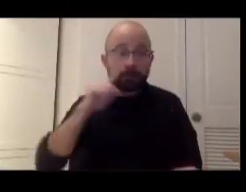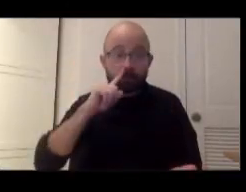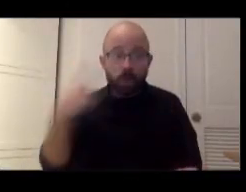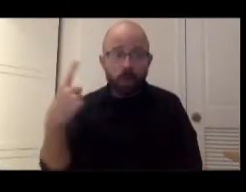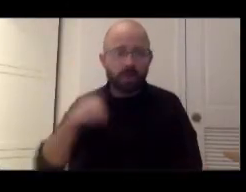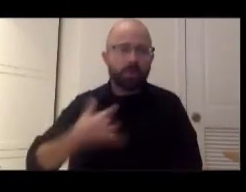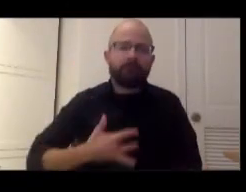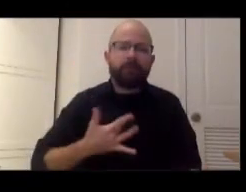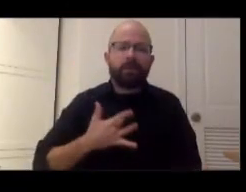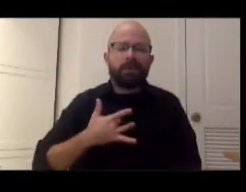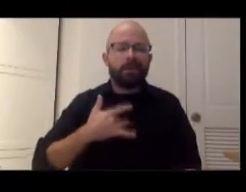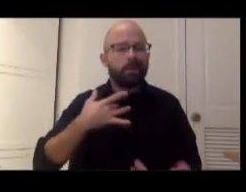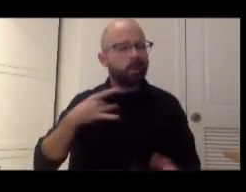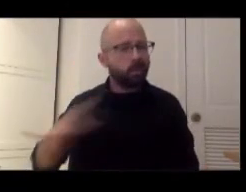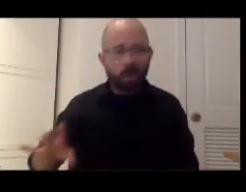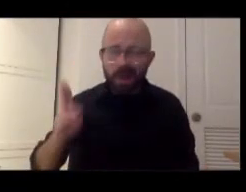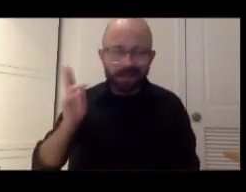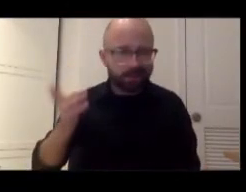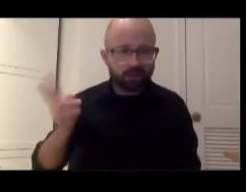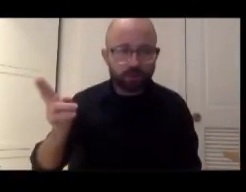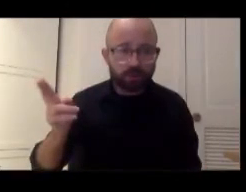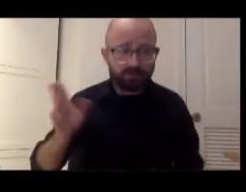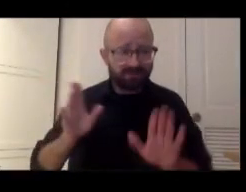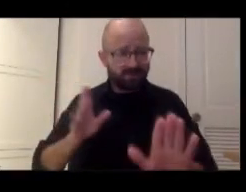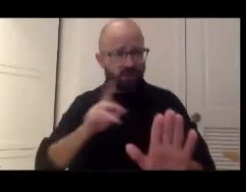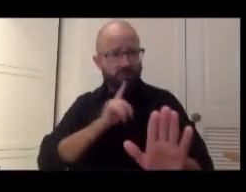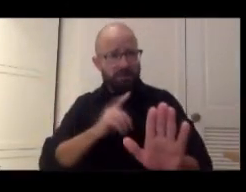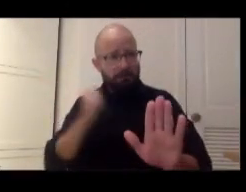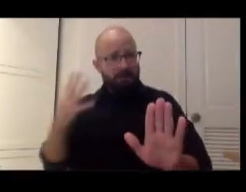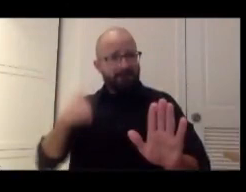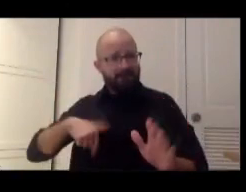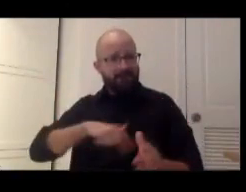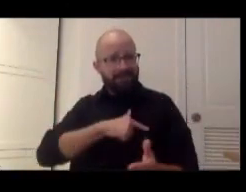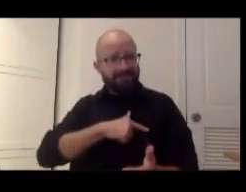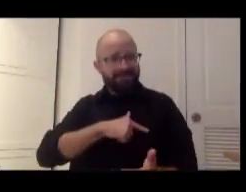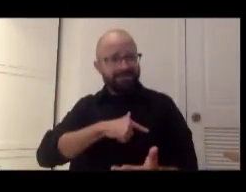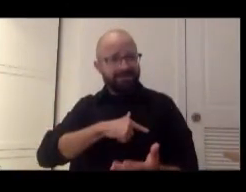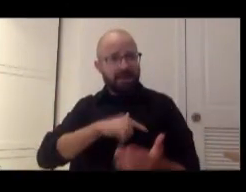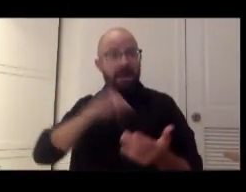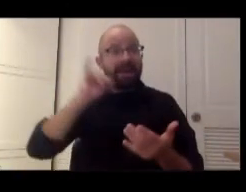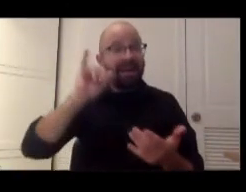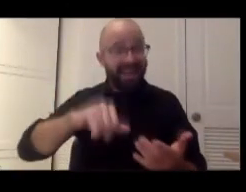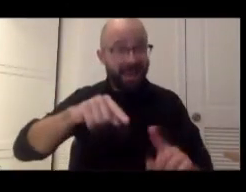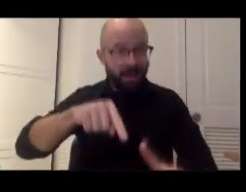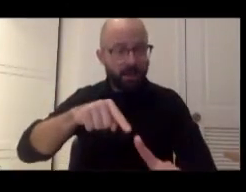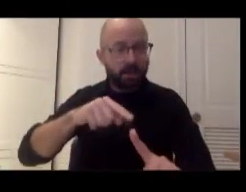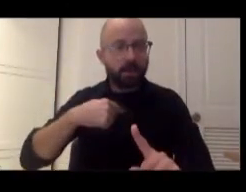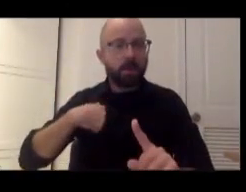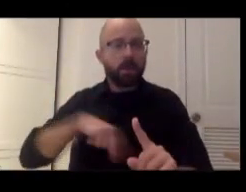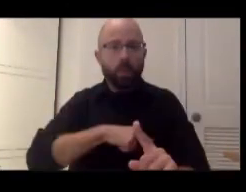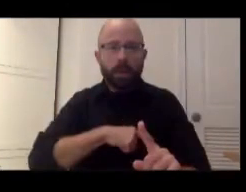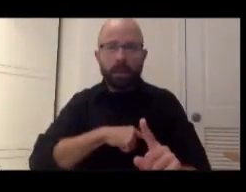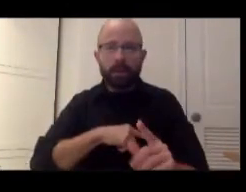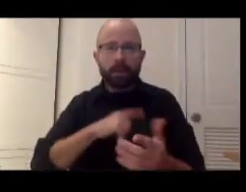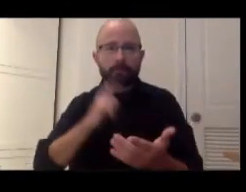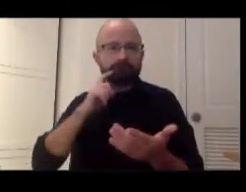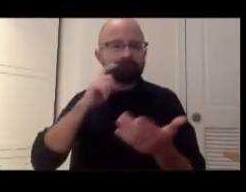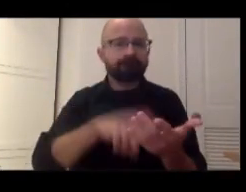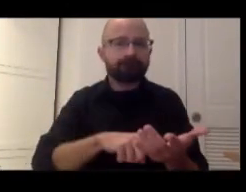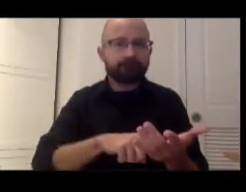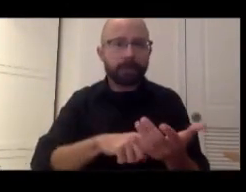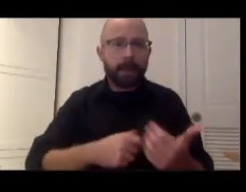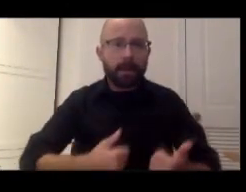like history, but for many of us, this is really how we find life and joy in the struggle.